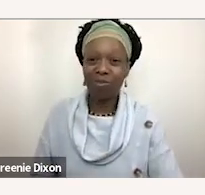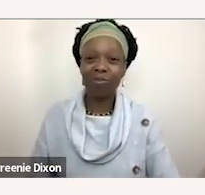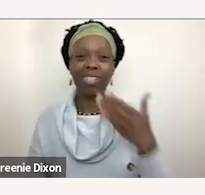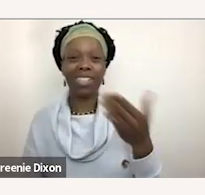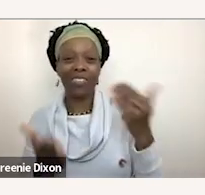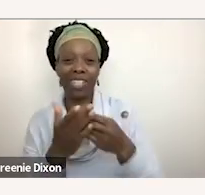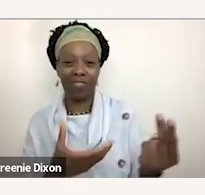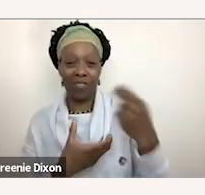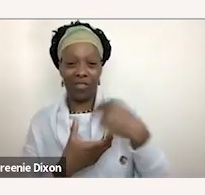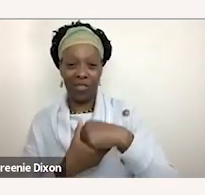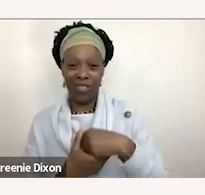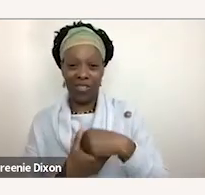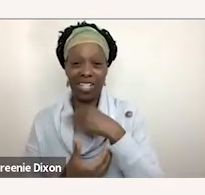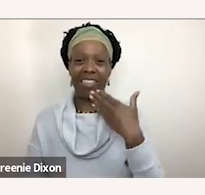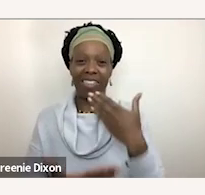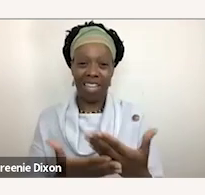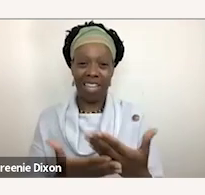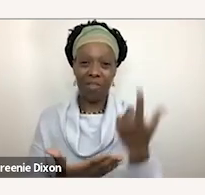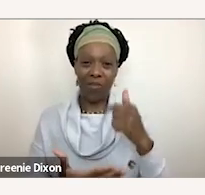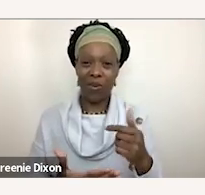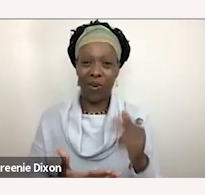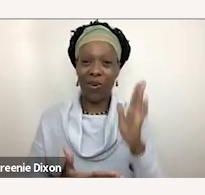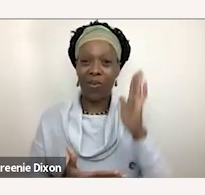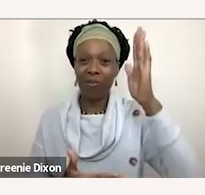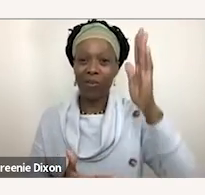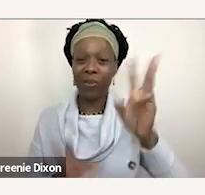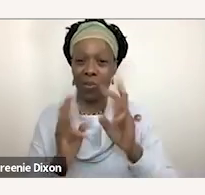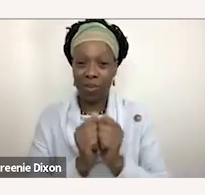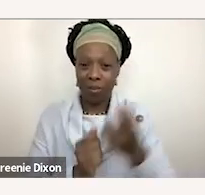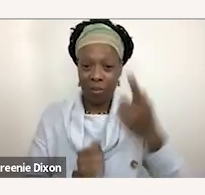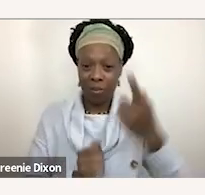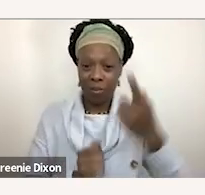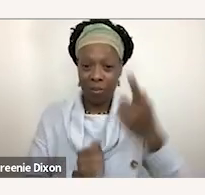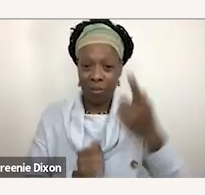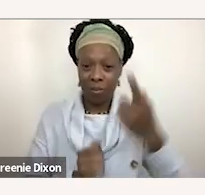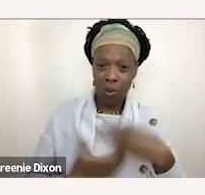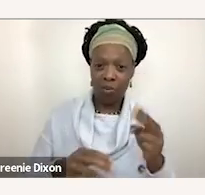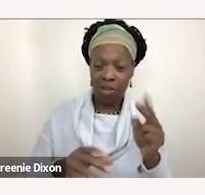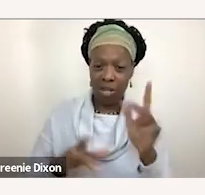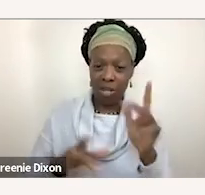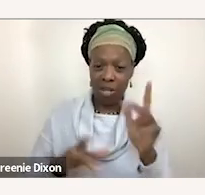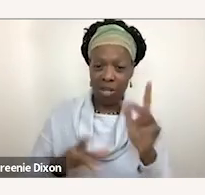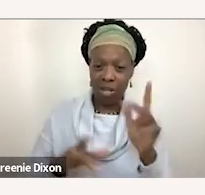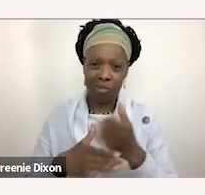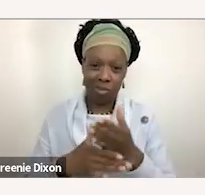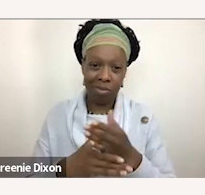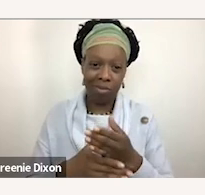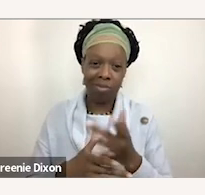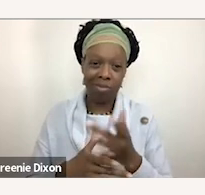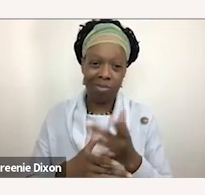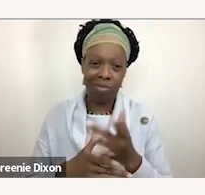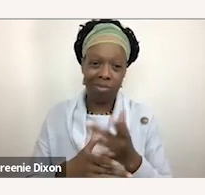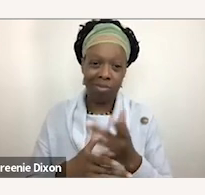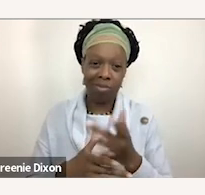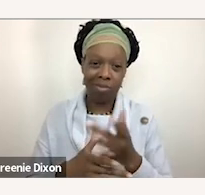joining and thank you for the upcoming sessions for those of you who are joining we've been recording we'll share the recording with you all tomorrow um